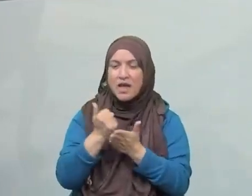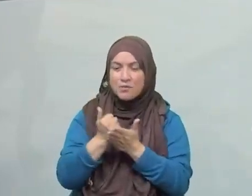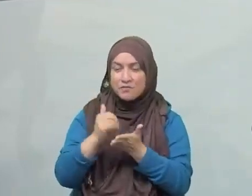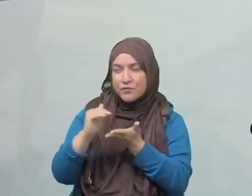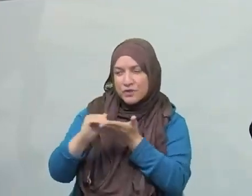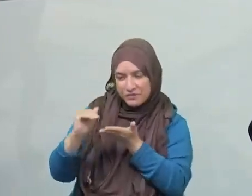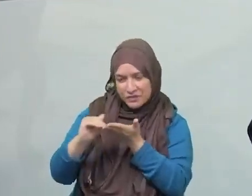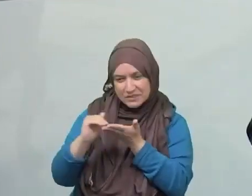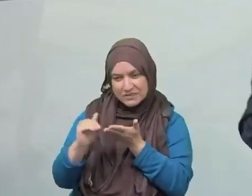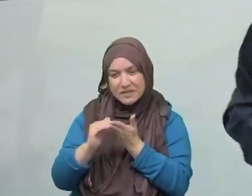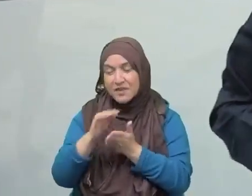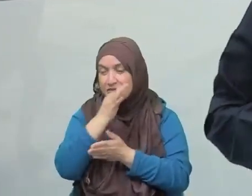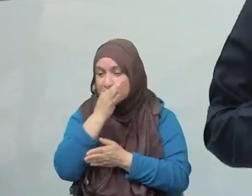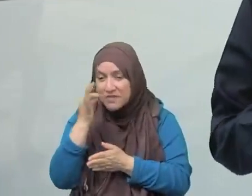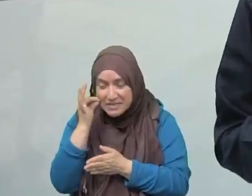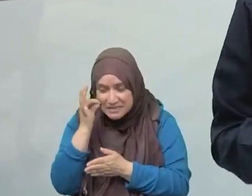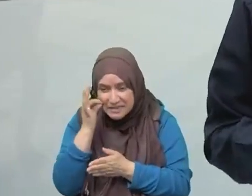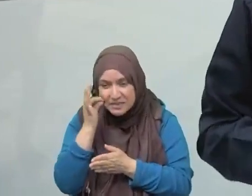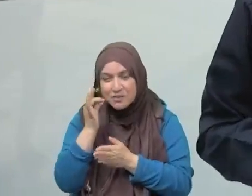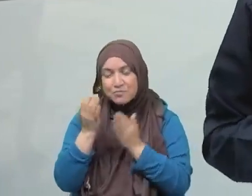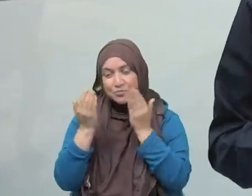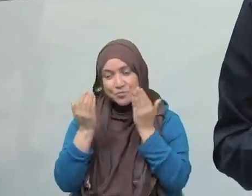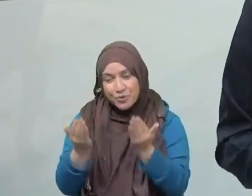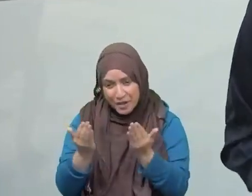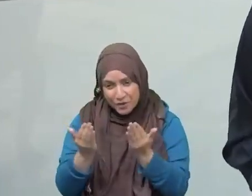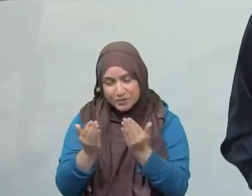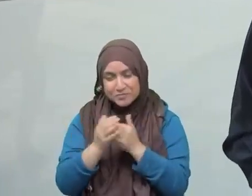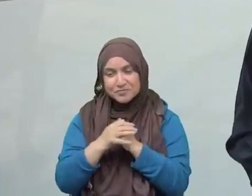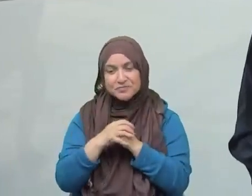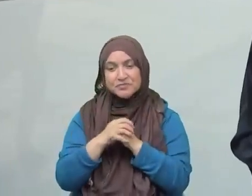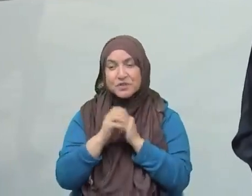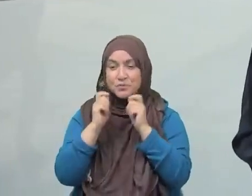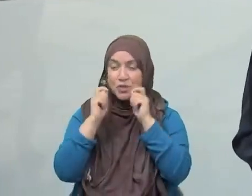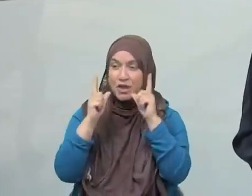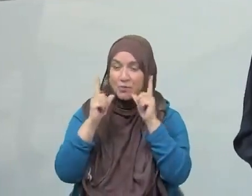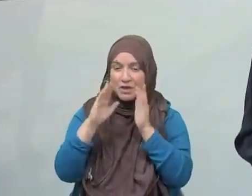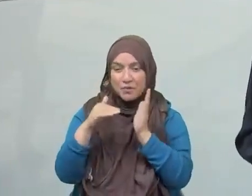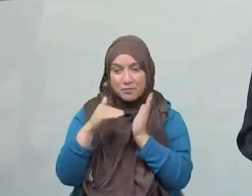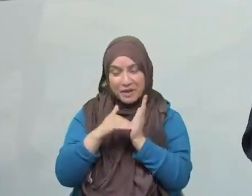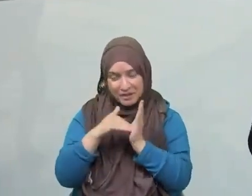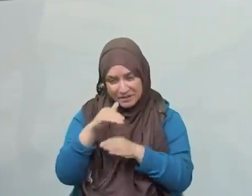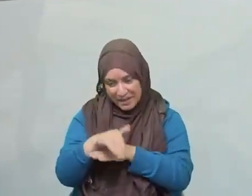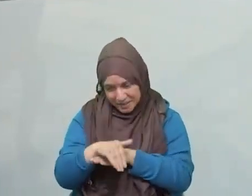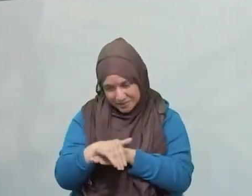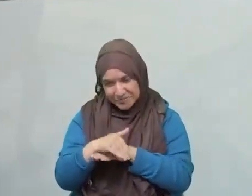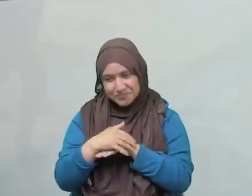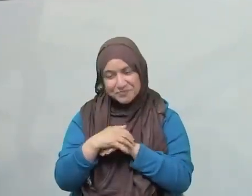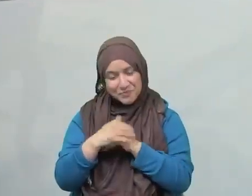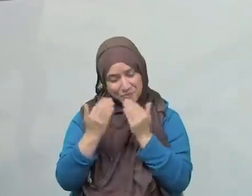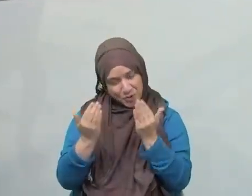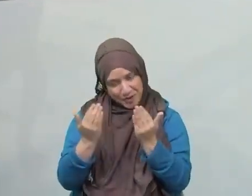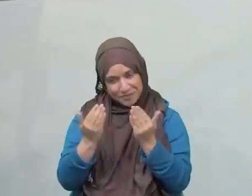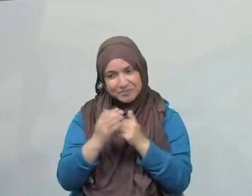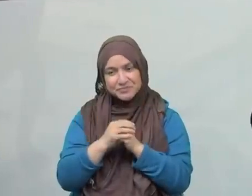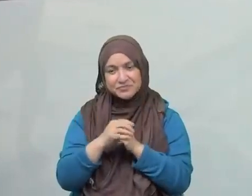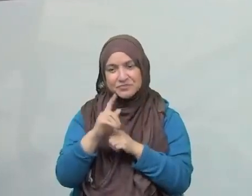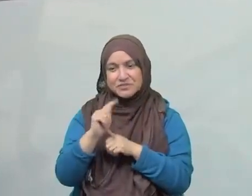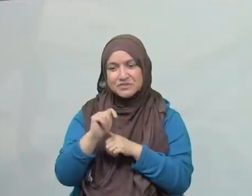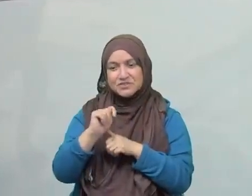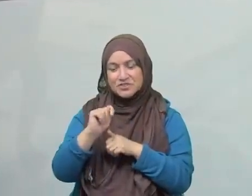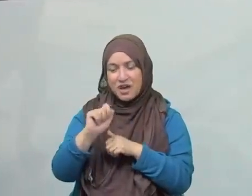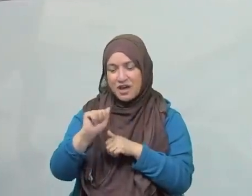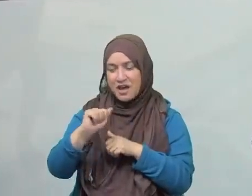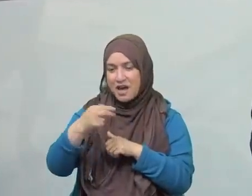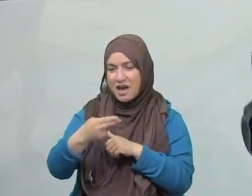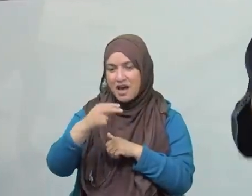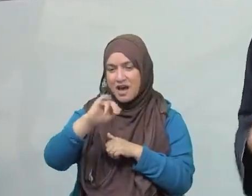Allah to forgive you. As you are changing your ways and turning your page with Allah subhanahu wa ta'ala, let the core of your dua be Oh Allah, forgive